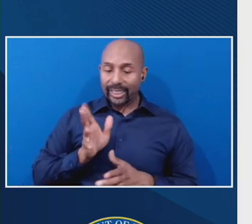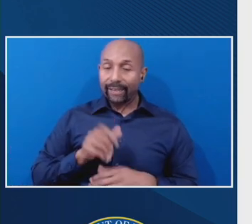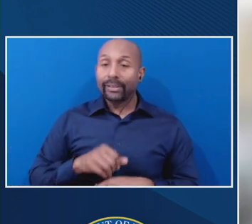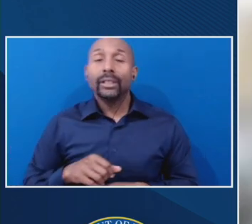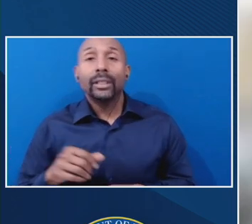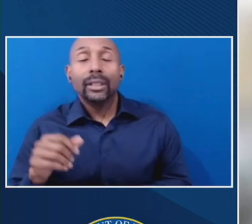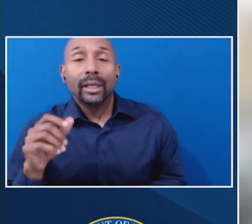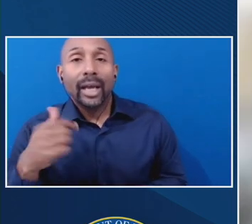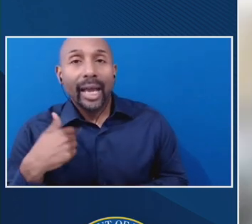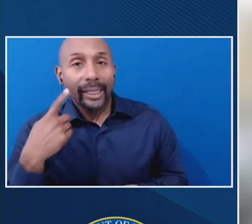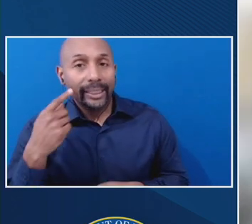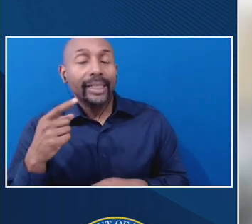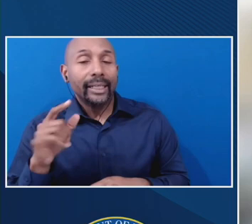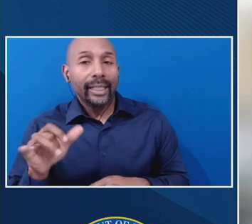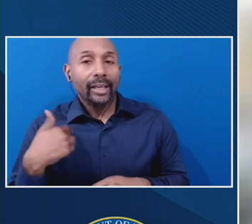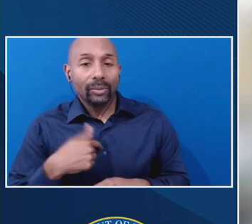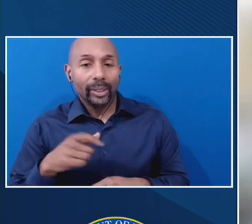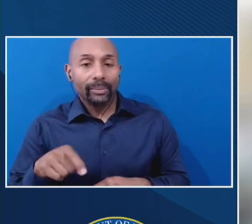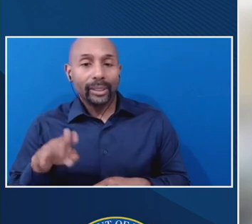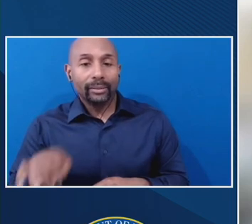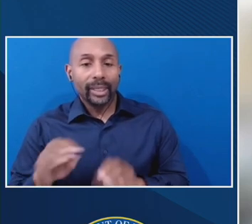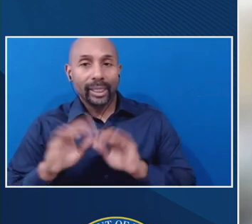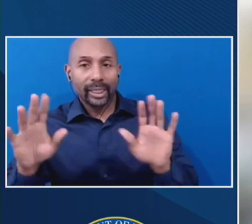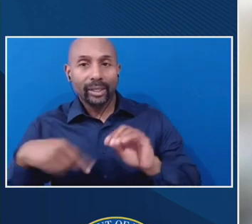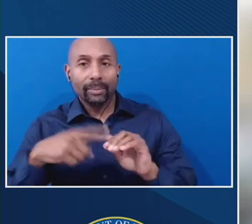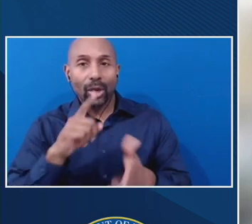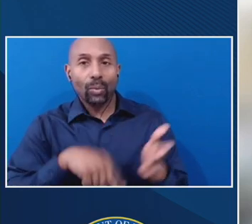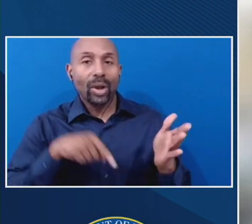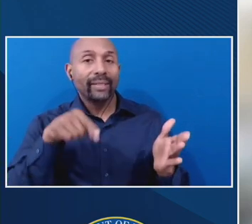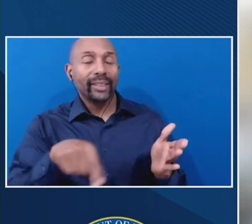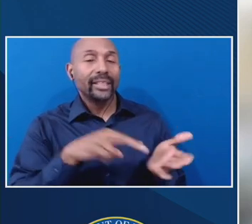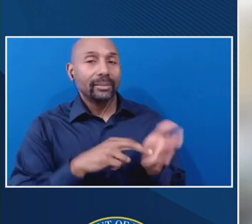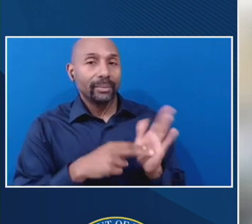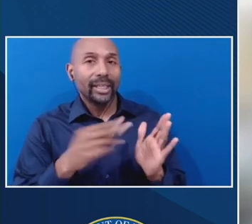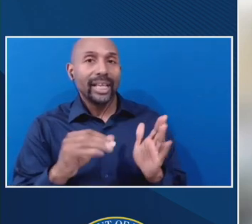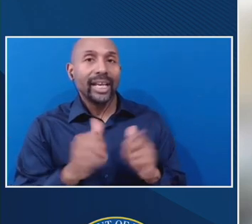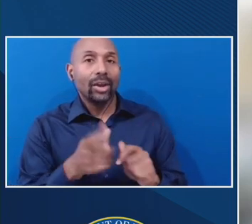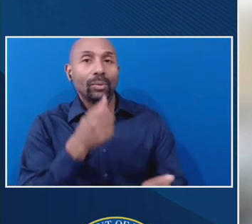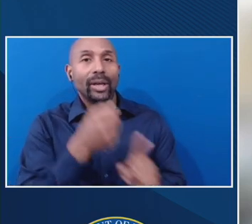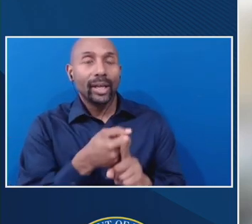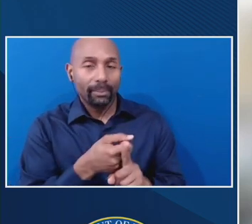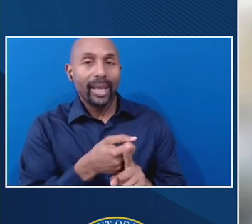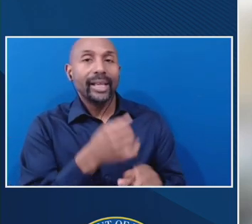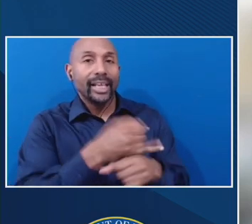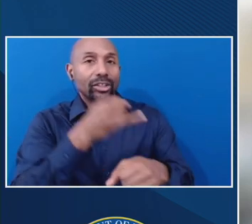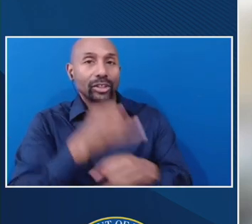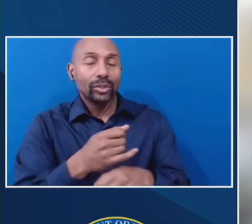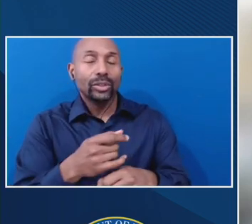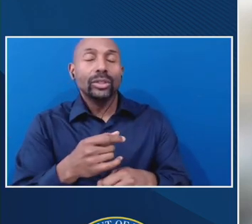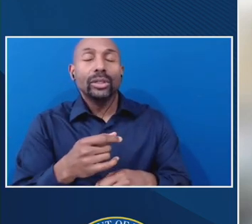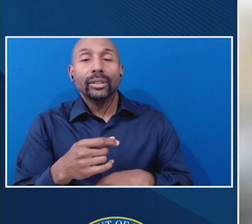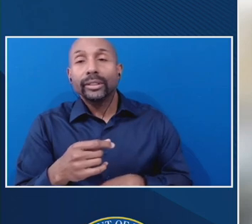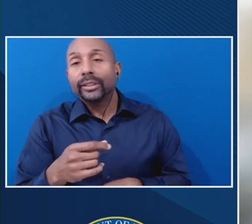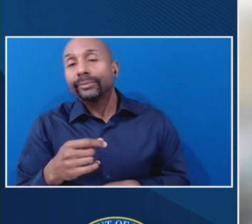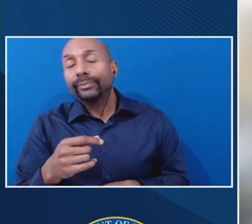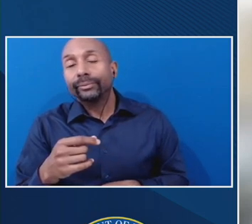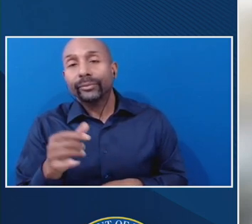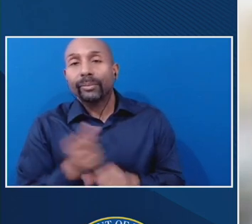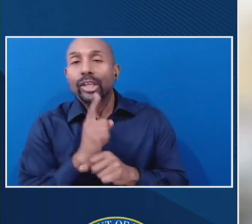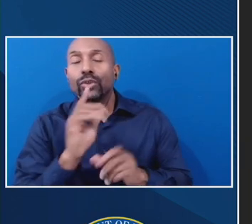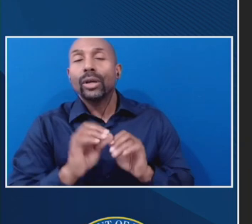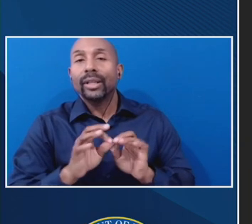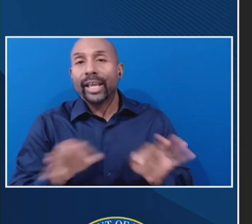you know, what, this would mean and the implications for institutions, just being clear about the language so that we can define it.